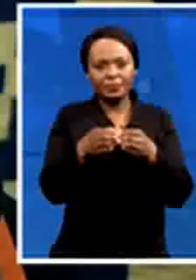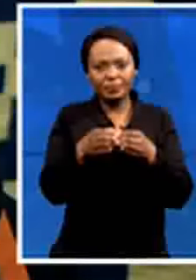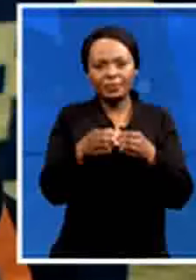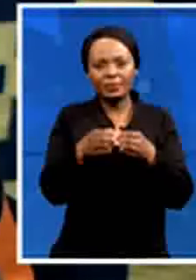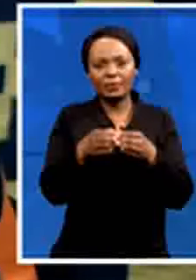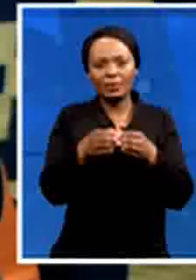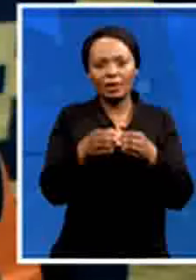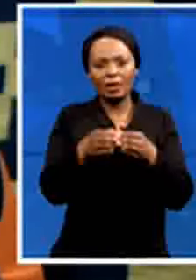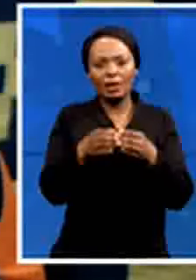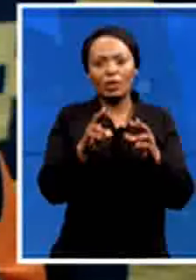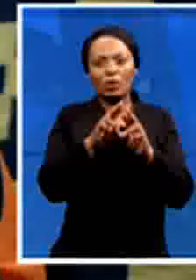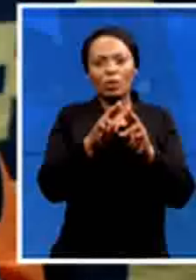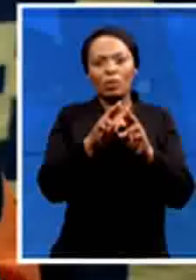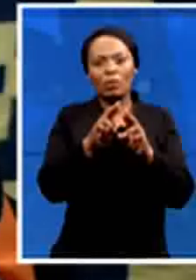key